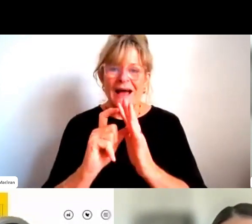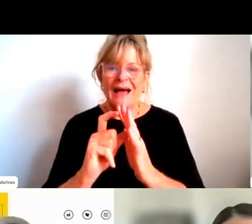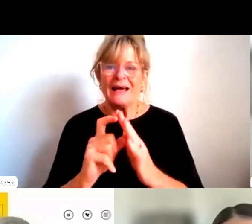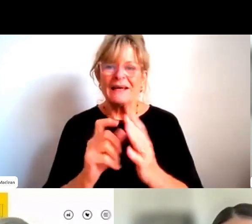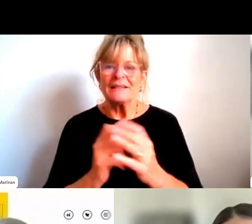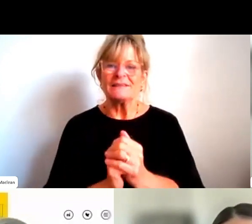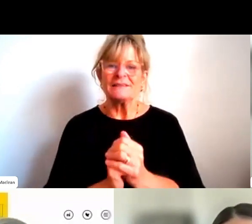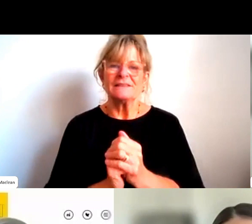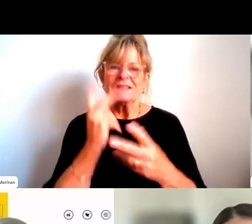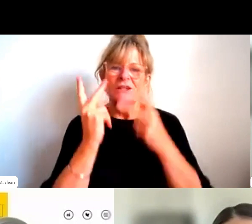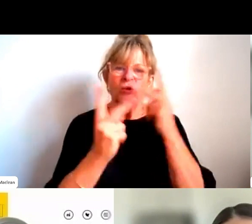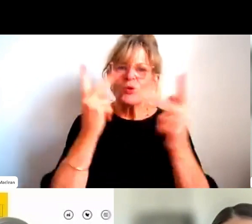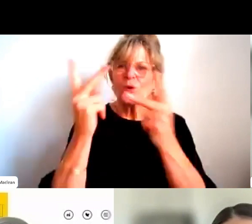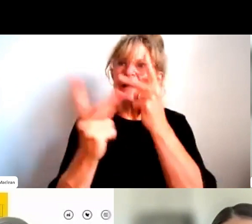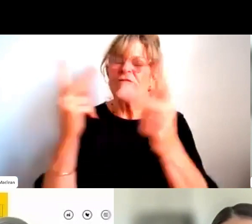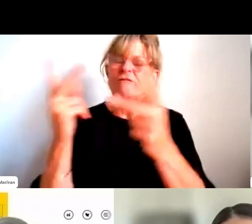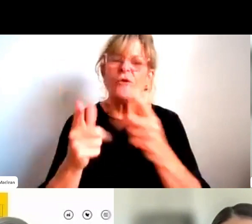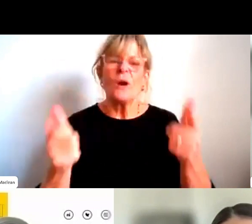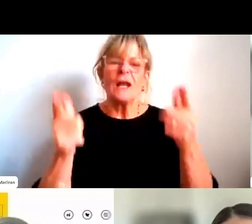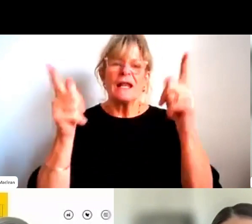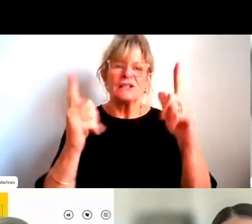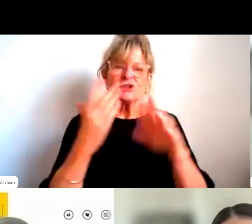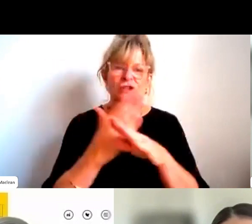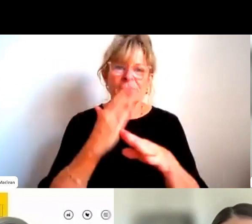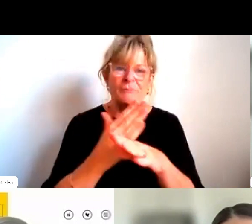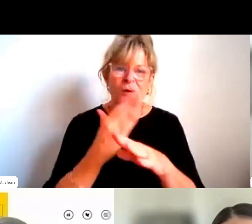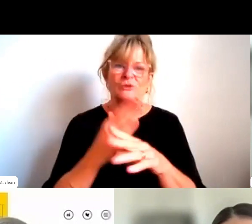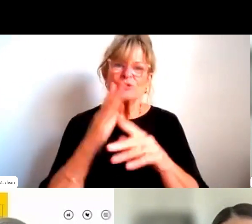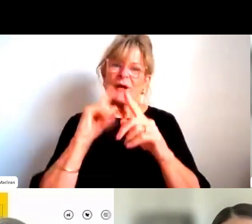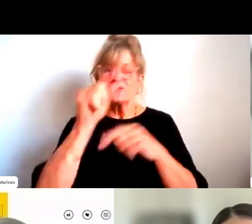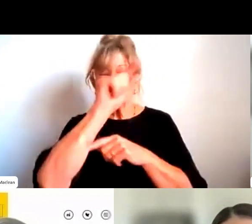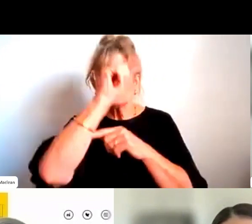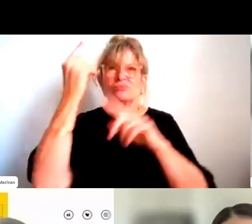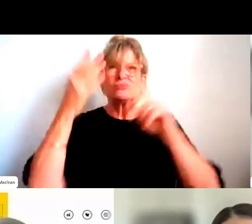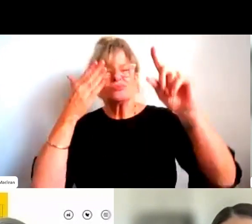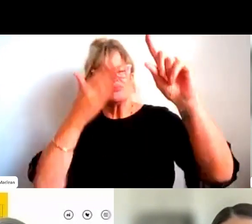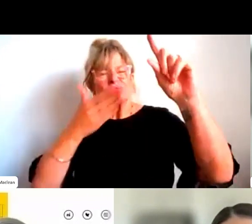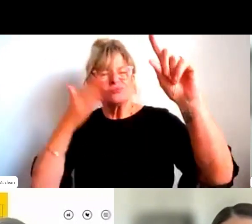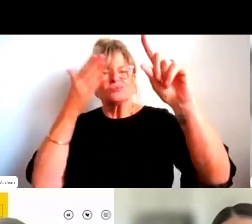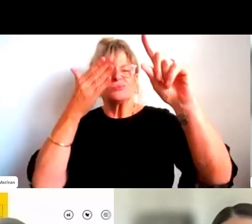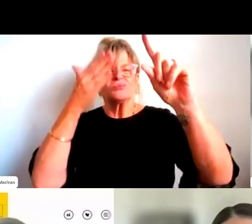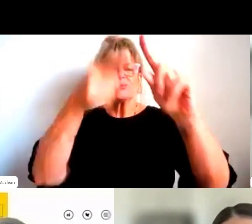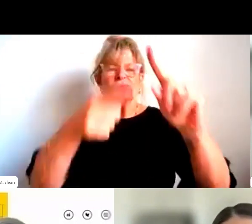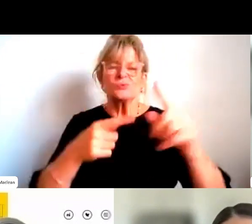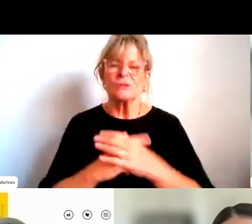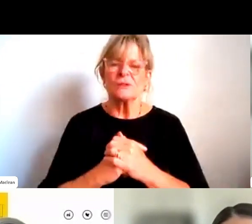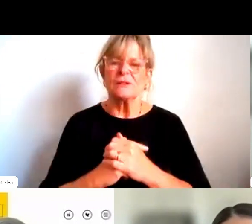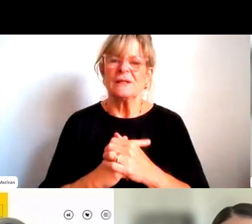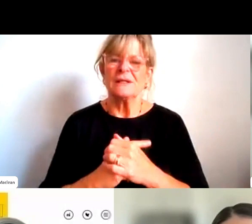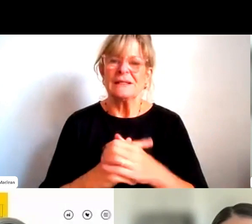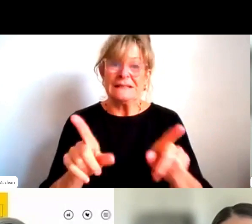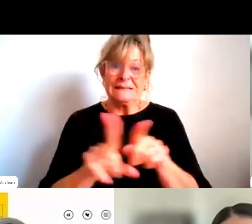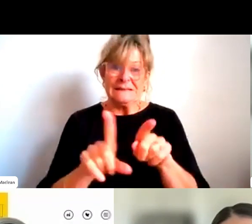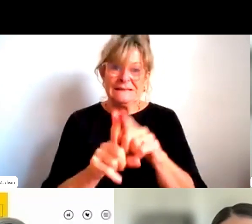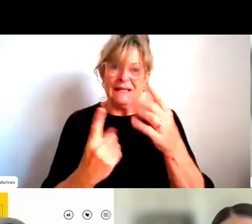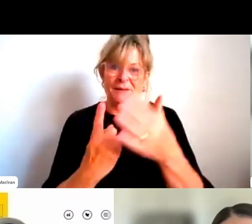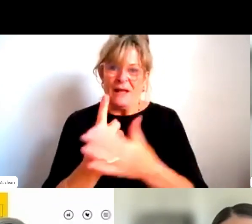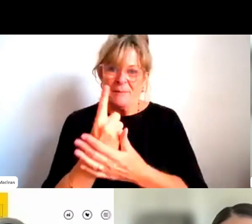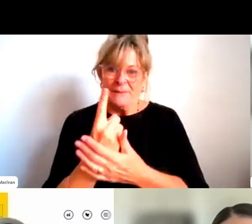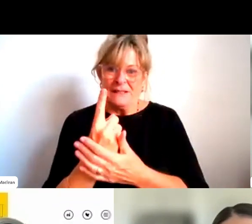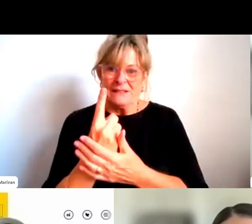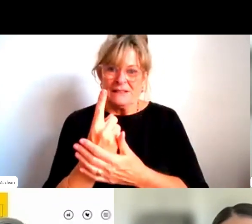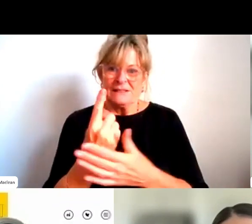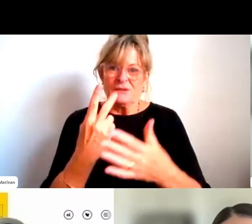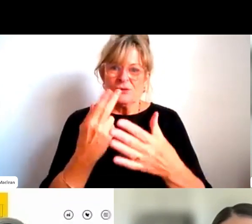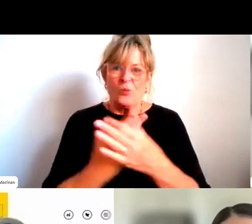for leadership positions. When we aspire for them, we are told we are spreading ourselves too thin. Whereas if the same was done by an Anglo woman, she would be